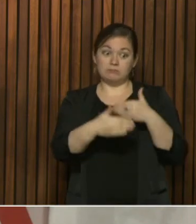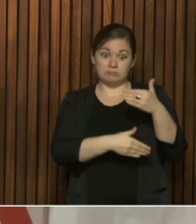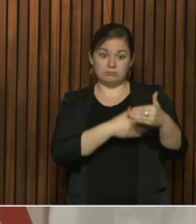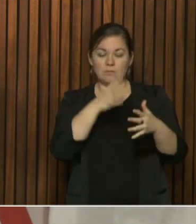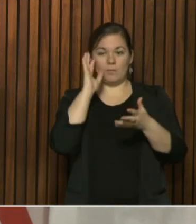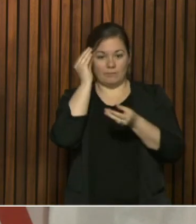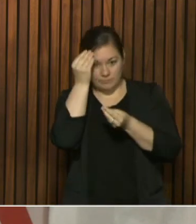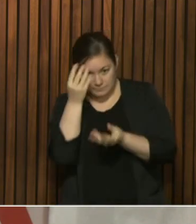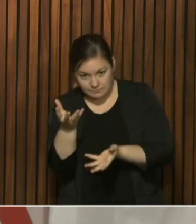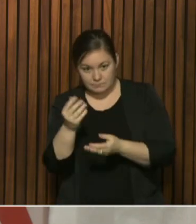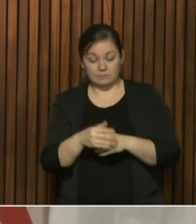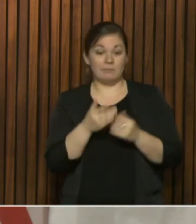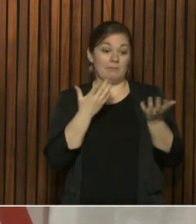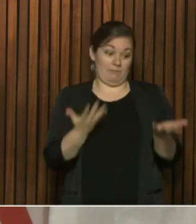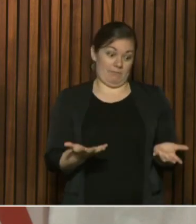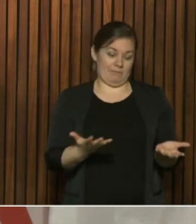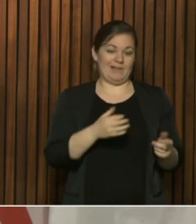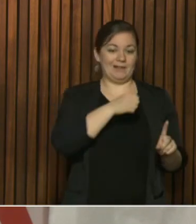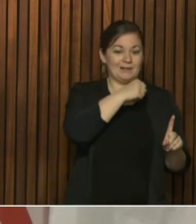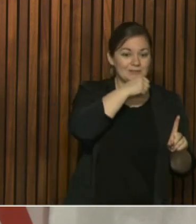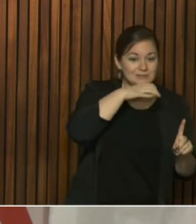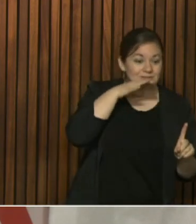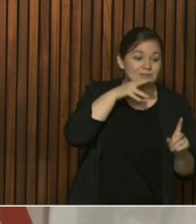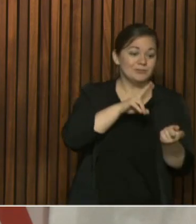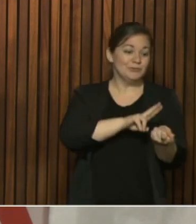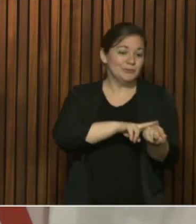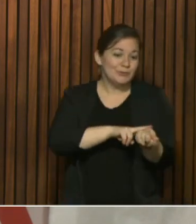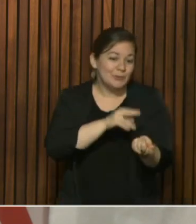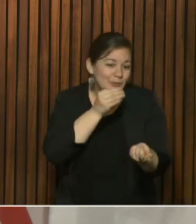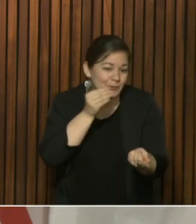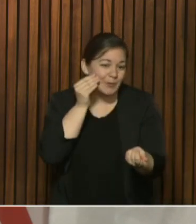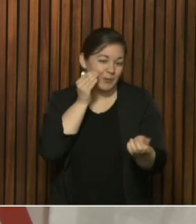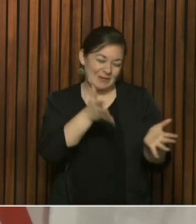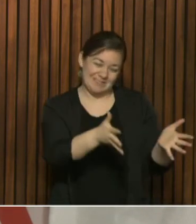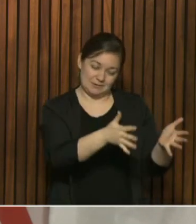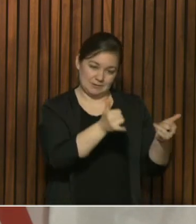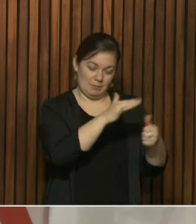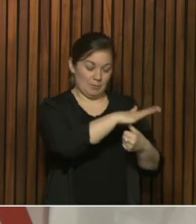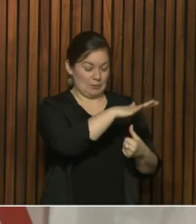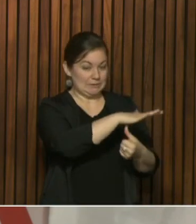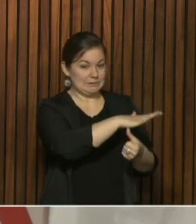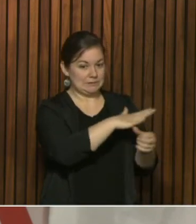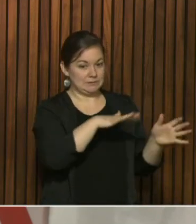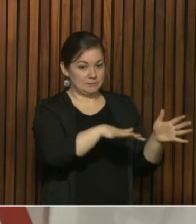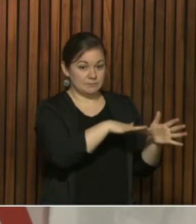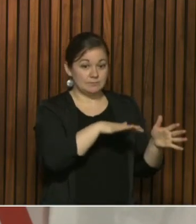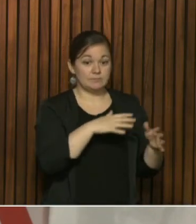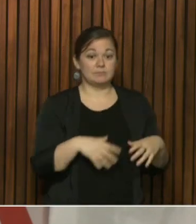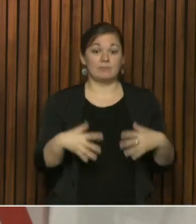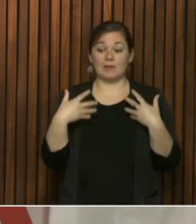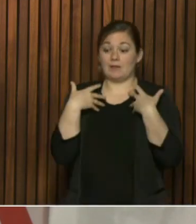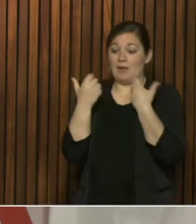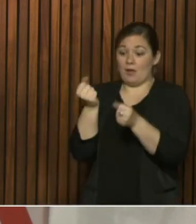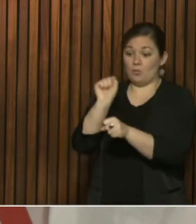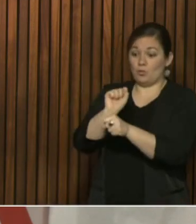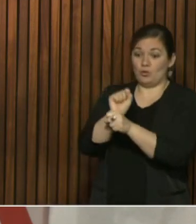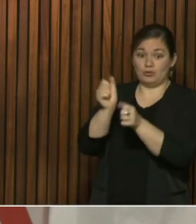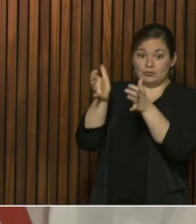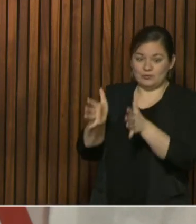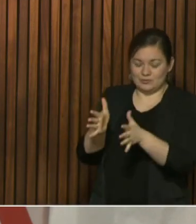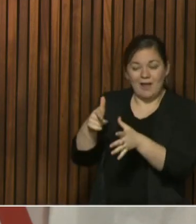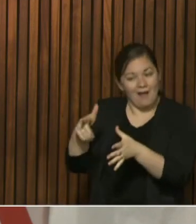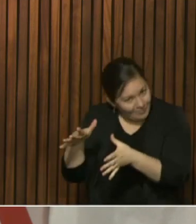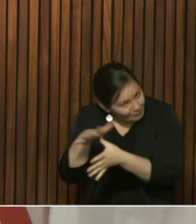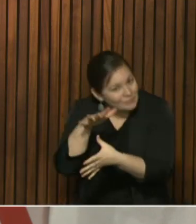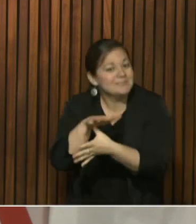is a high priority, healthcare workers and so on. But we know we can expand. We just need to come up